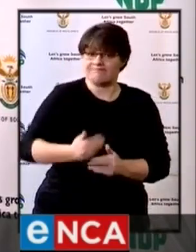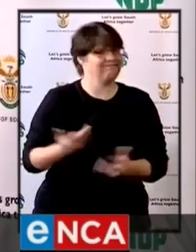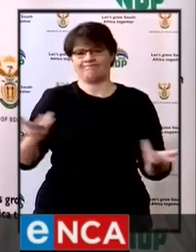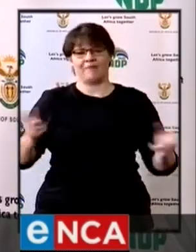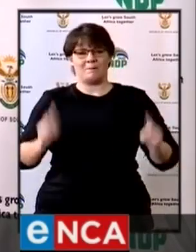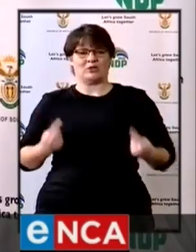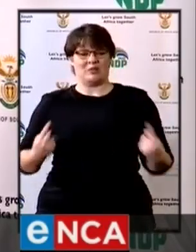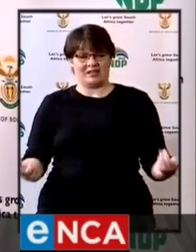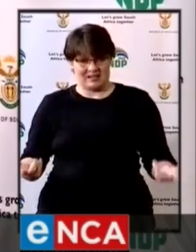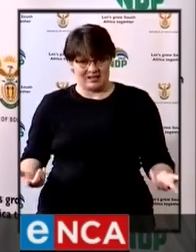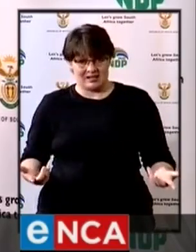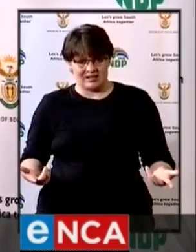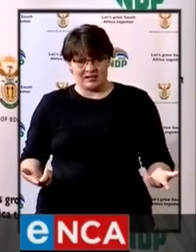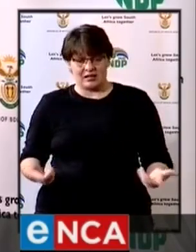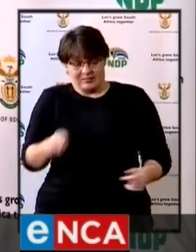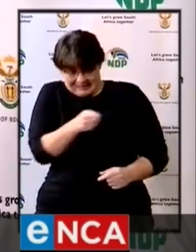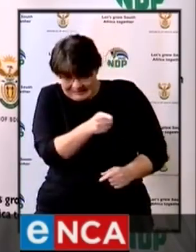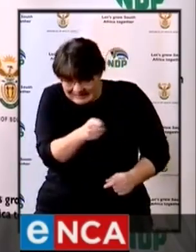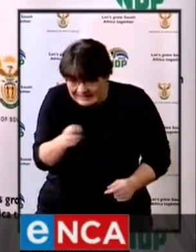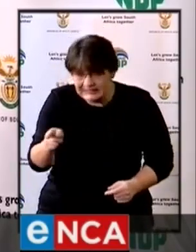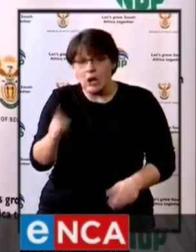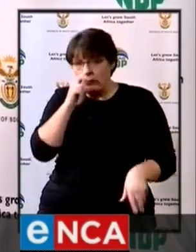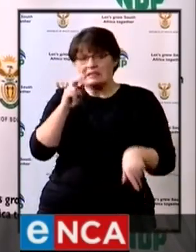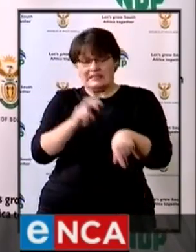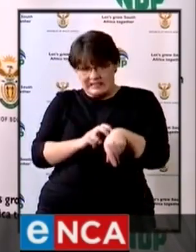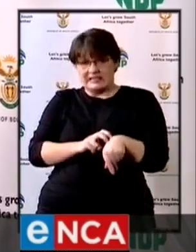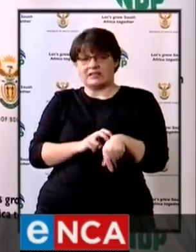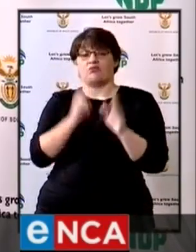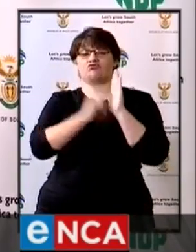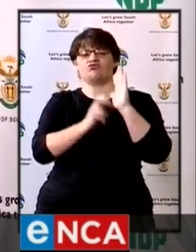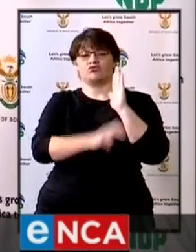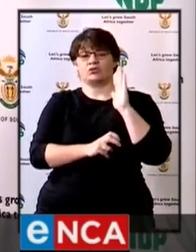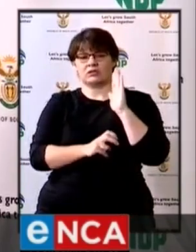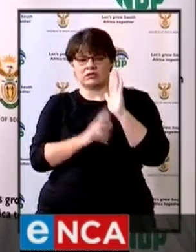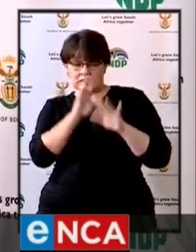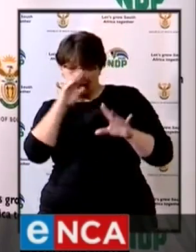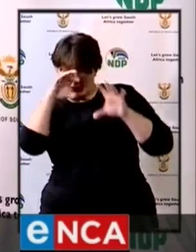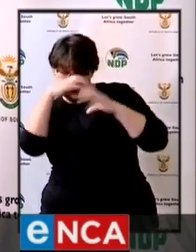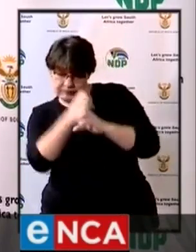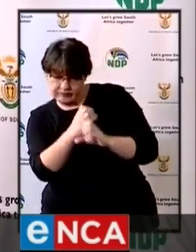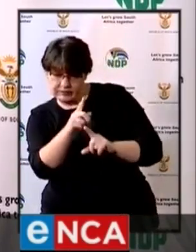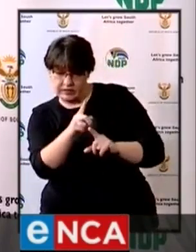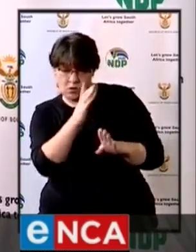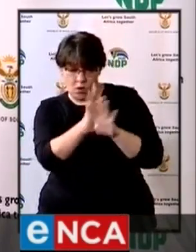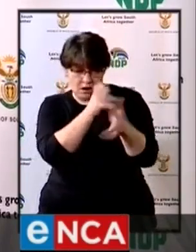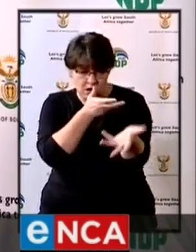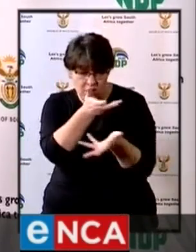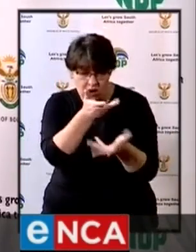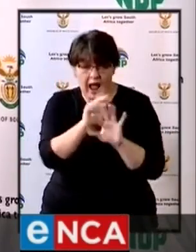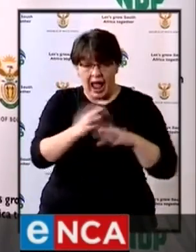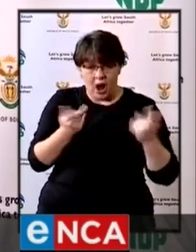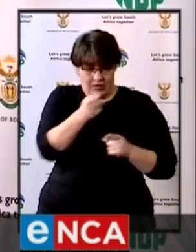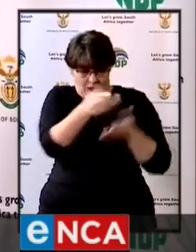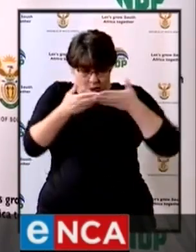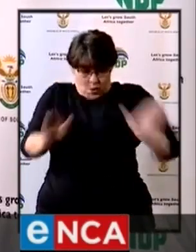to do and where we need more time, more time to develop those protocols, to work with those sectors and see how can we safely